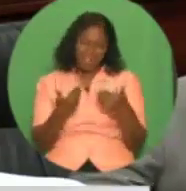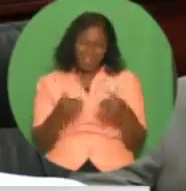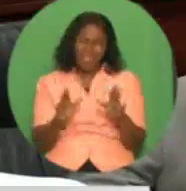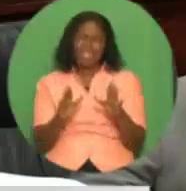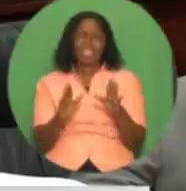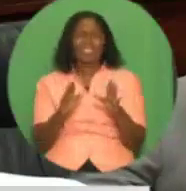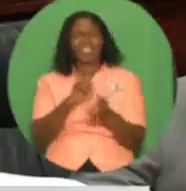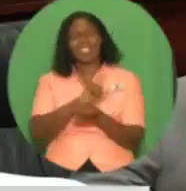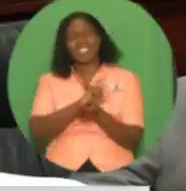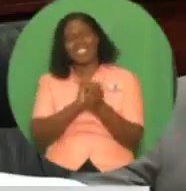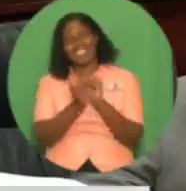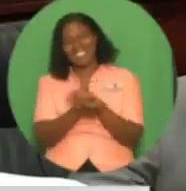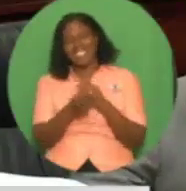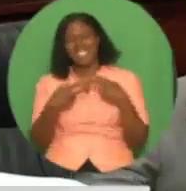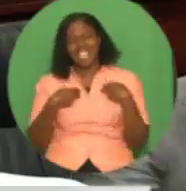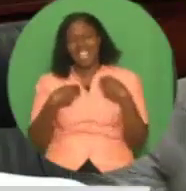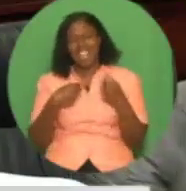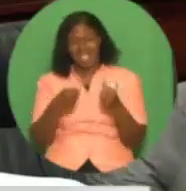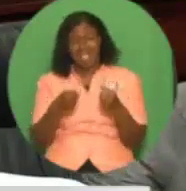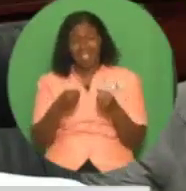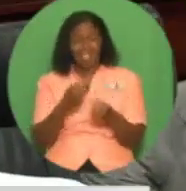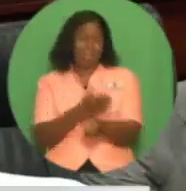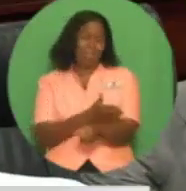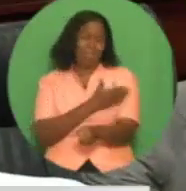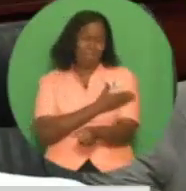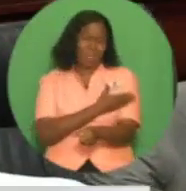of 2030 set by the World Bank.